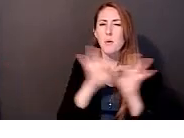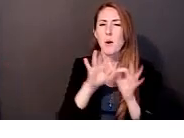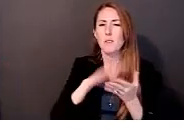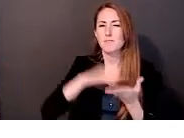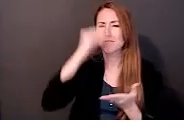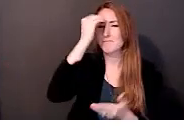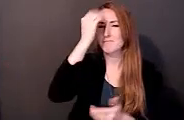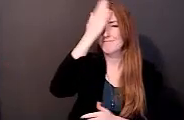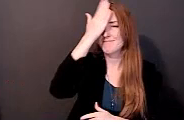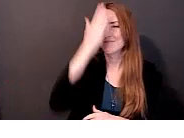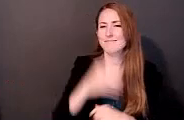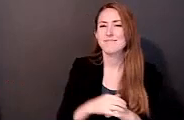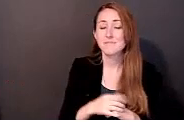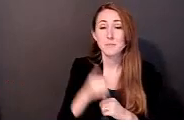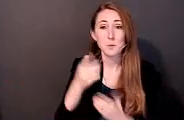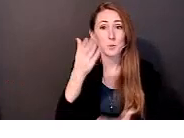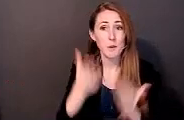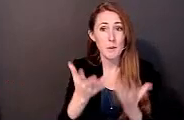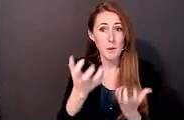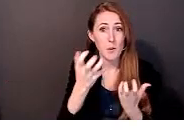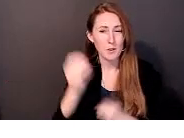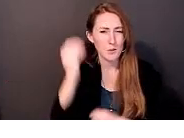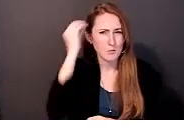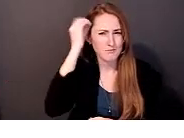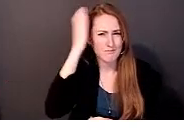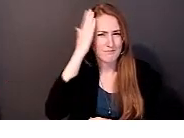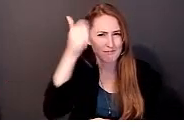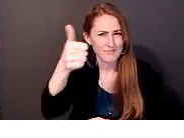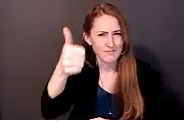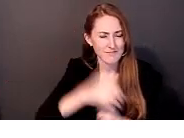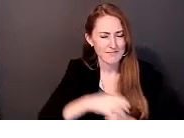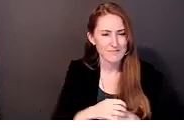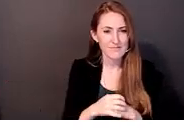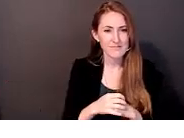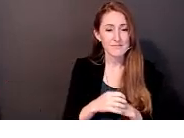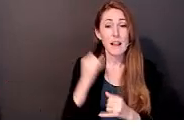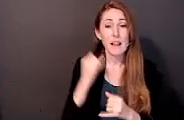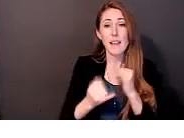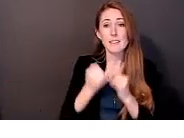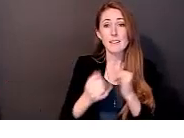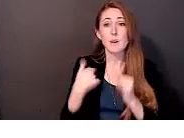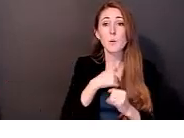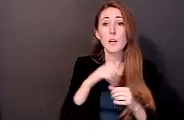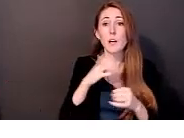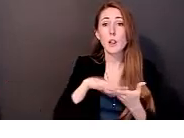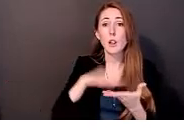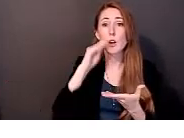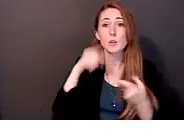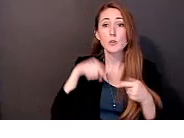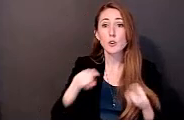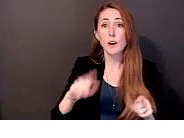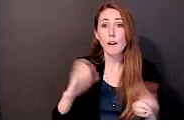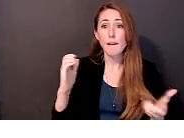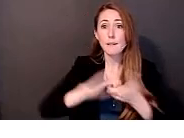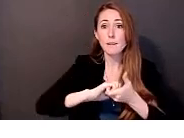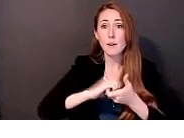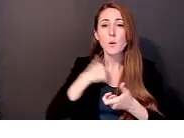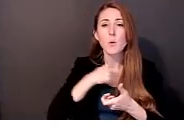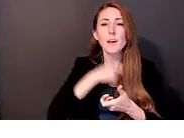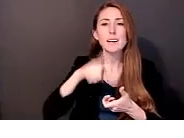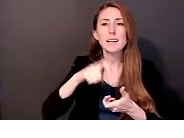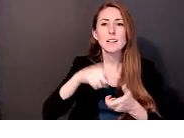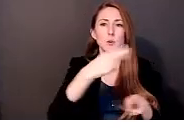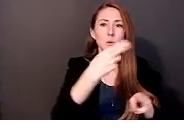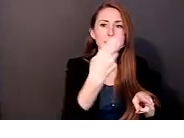reference and that you might want to keep in mind as well. Lastly, we learned that when doing a collaboration, we need to name the desired benefit for our